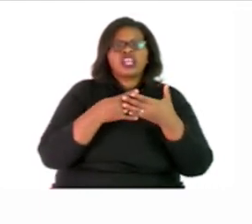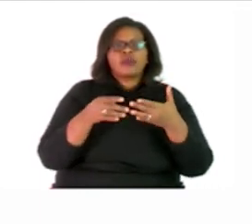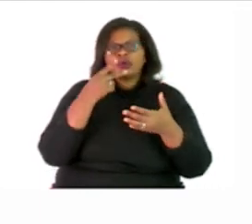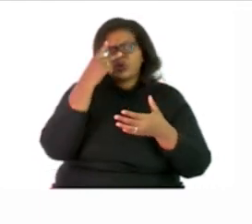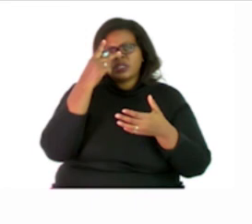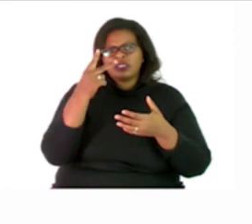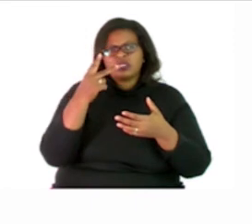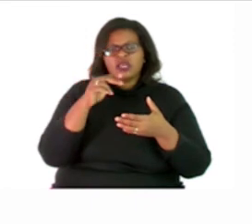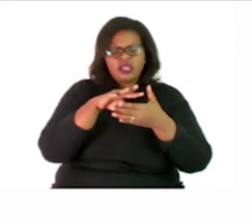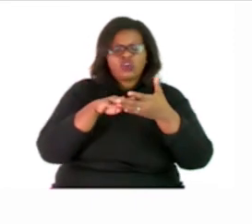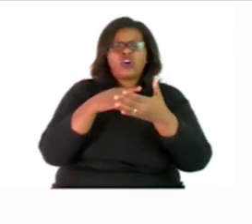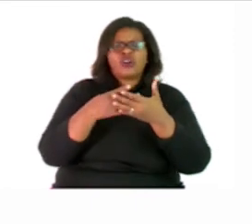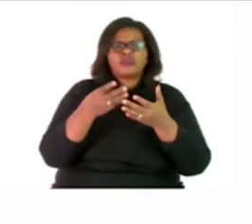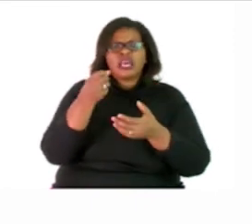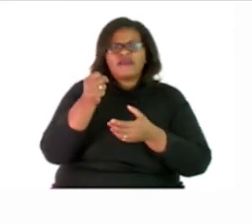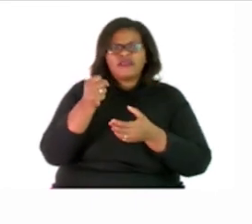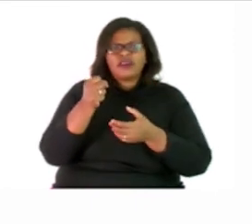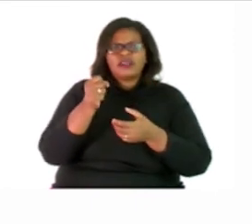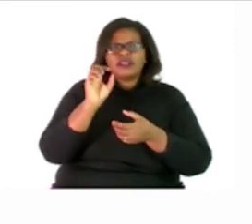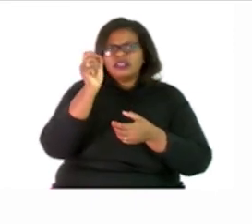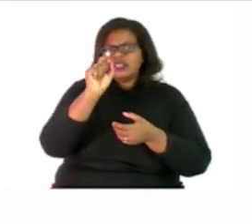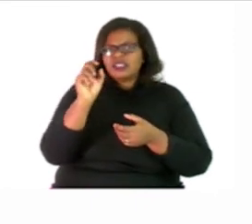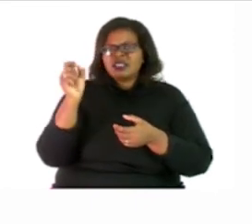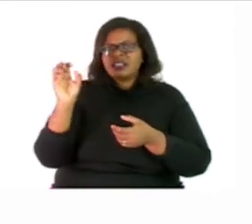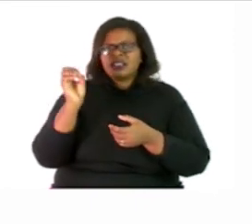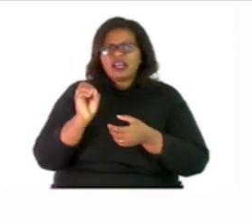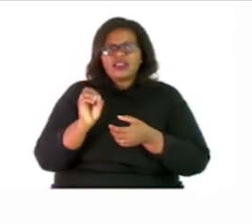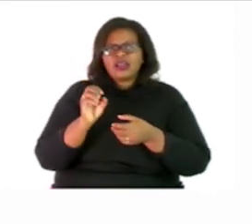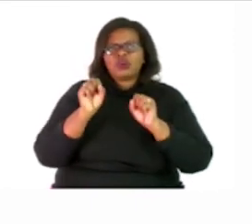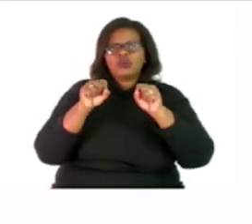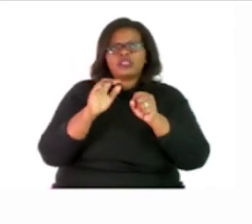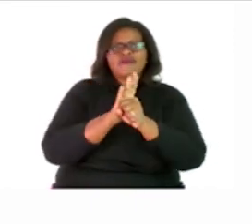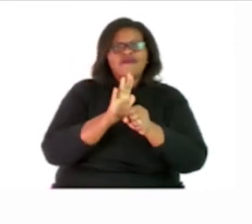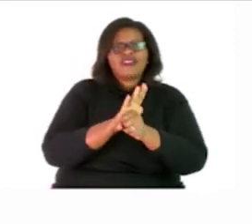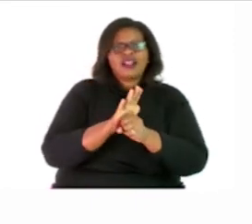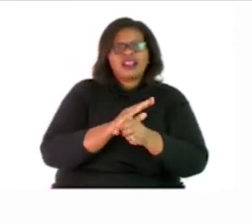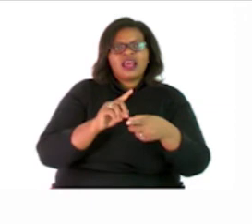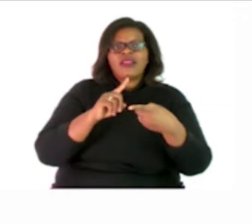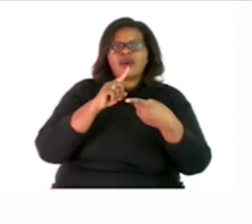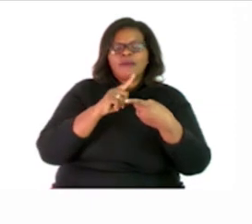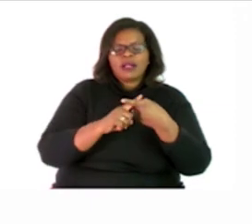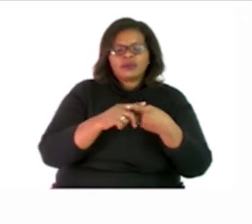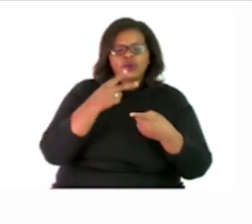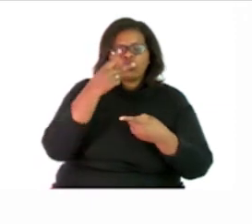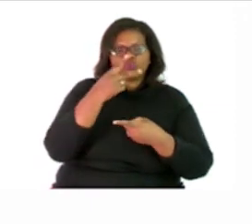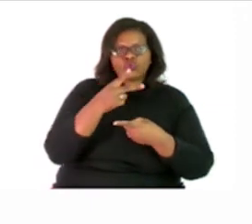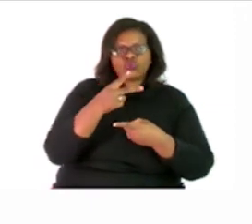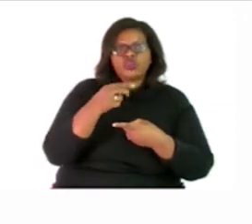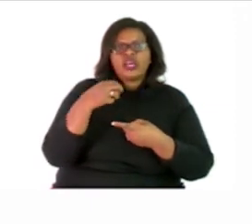see the columns are empty fill in the multiples of 2 and 3